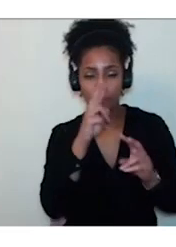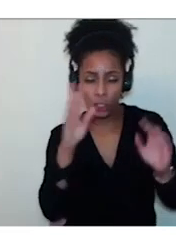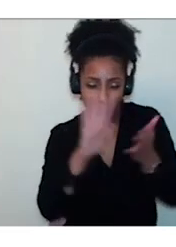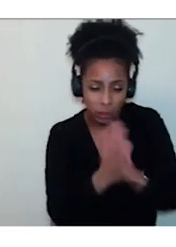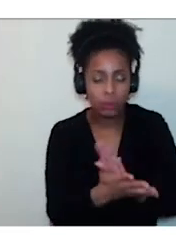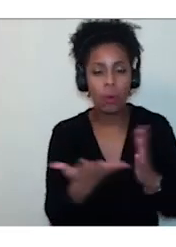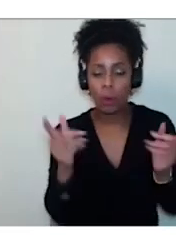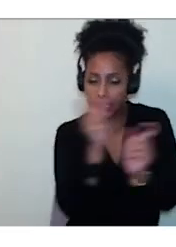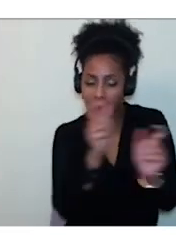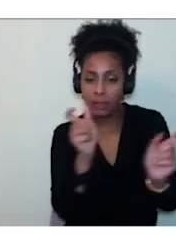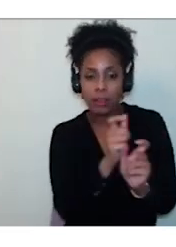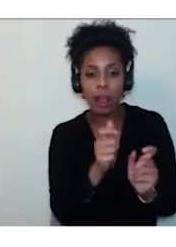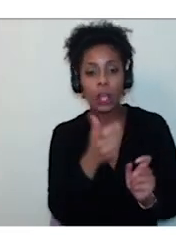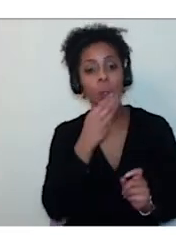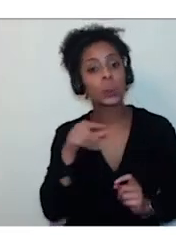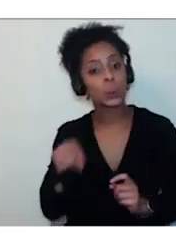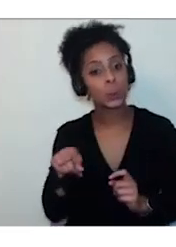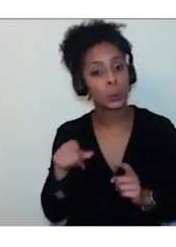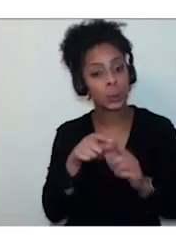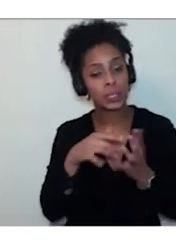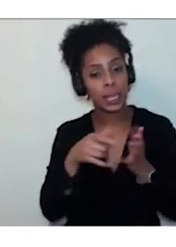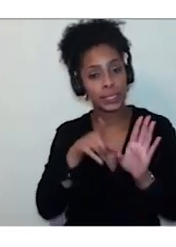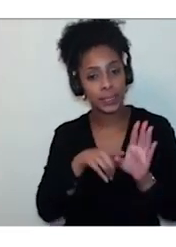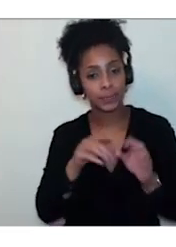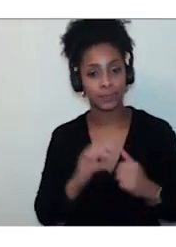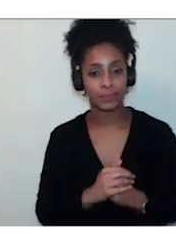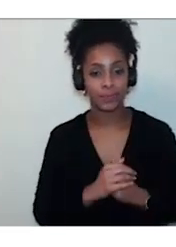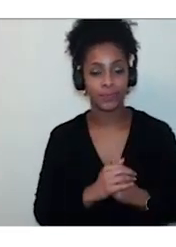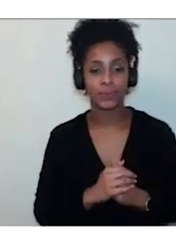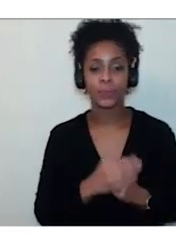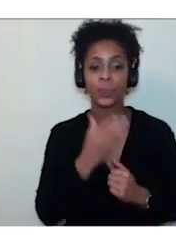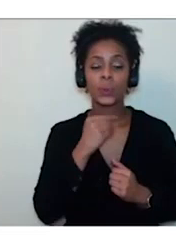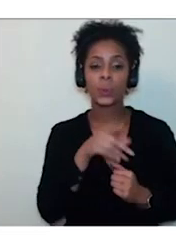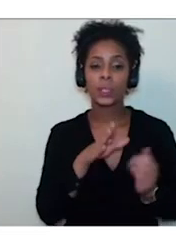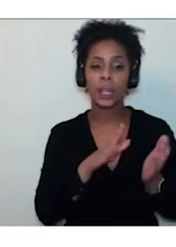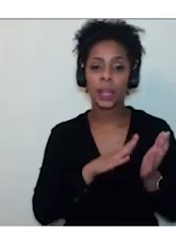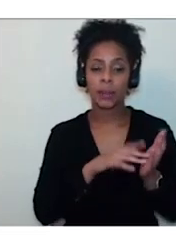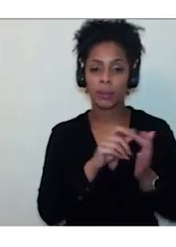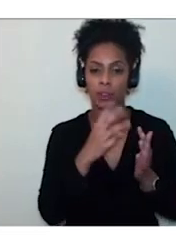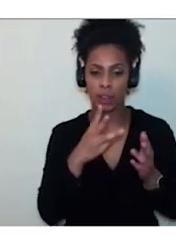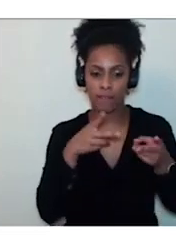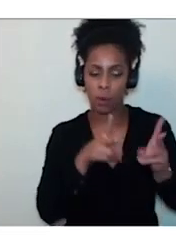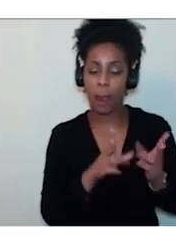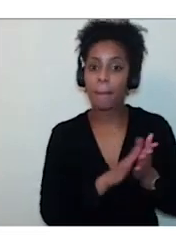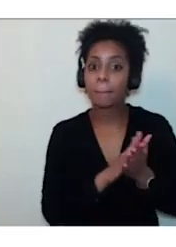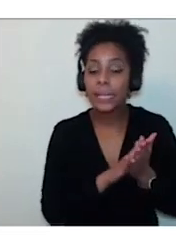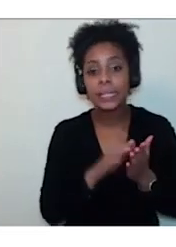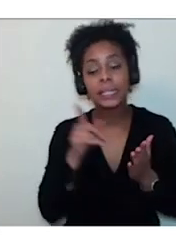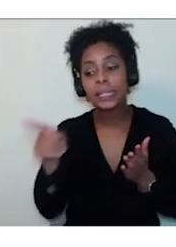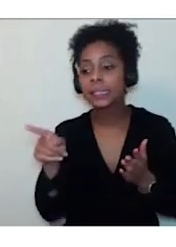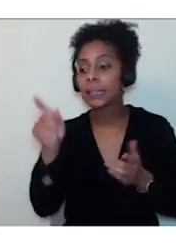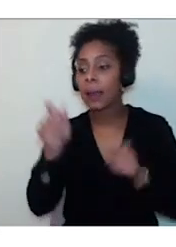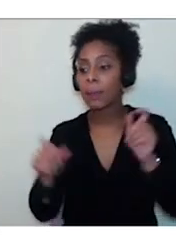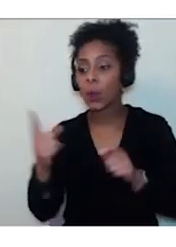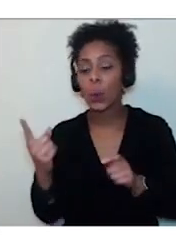Based on the MP3 and XML formats, the DAISY format has features that allow visually impaired listeners to